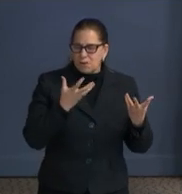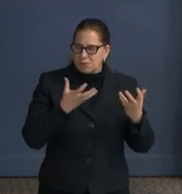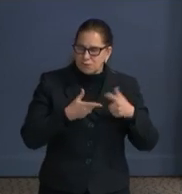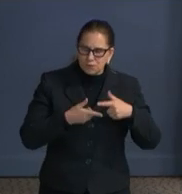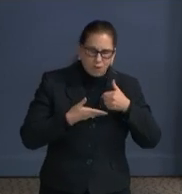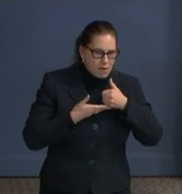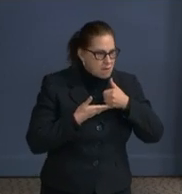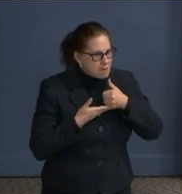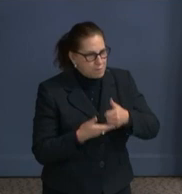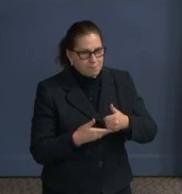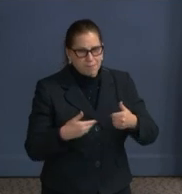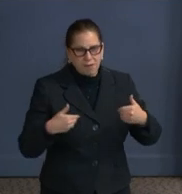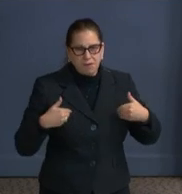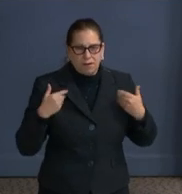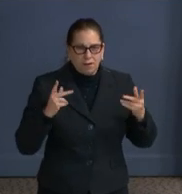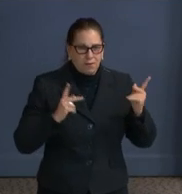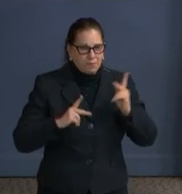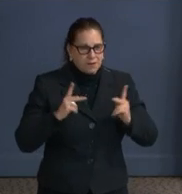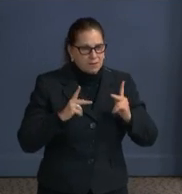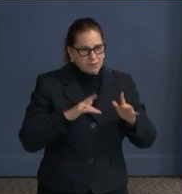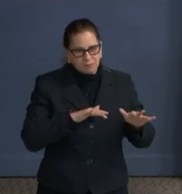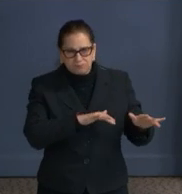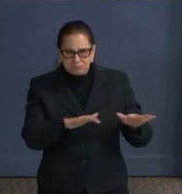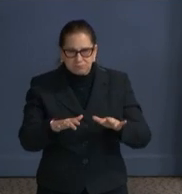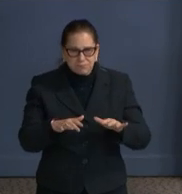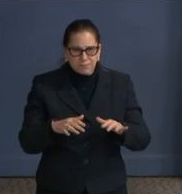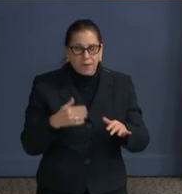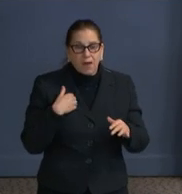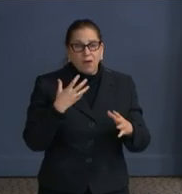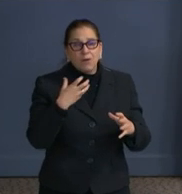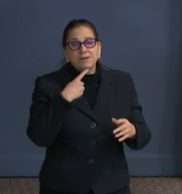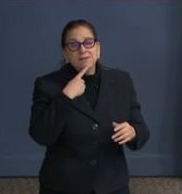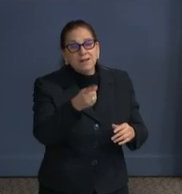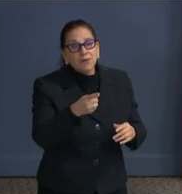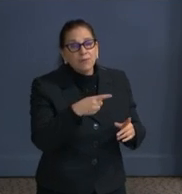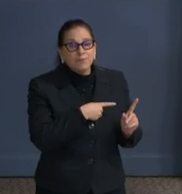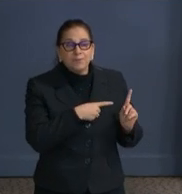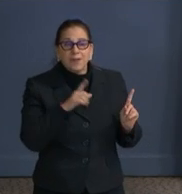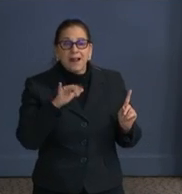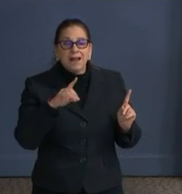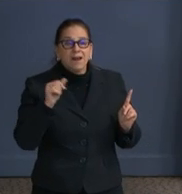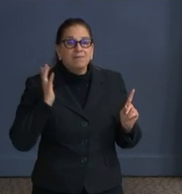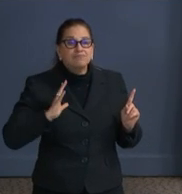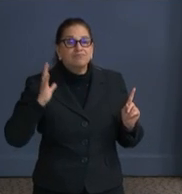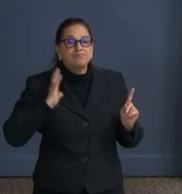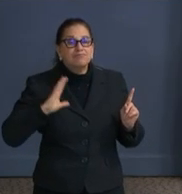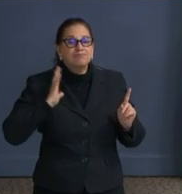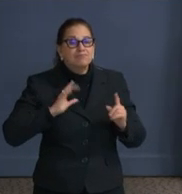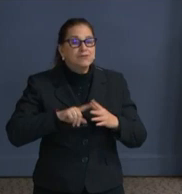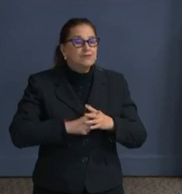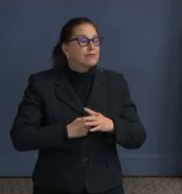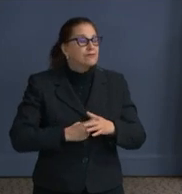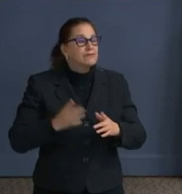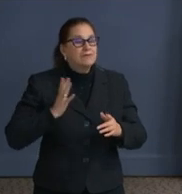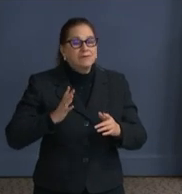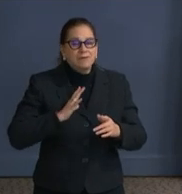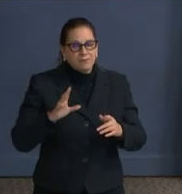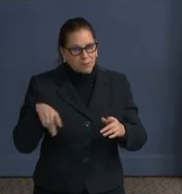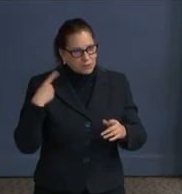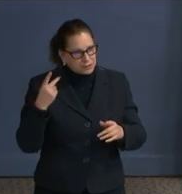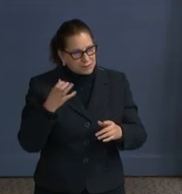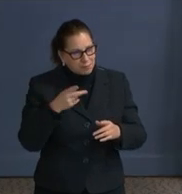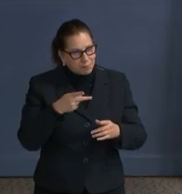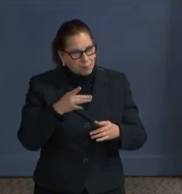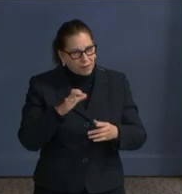I would like to say that Linda started her career with D.C. Public Schools as a substance